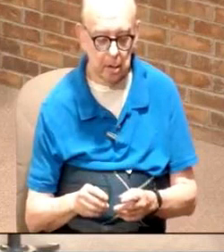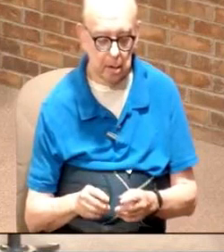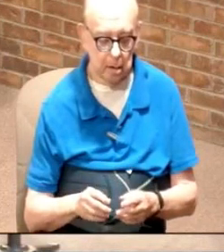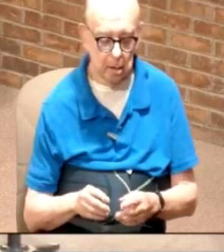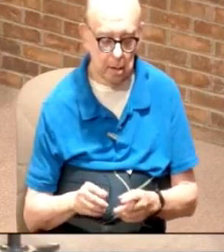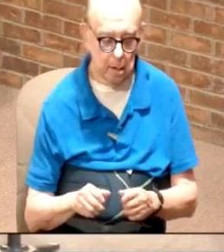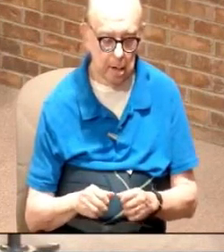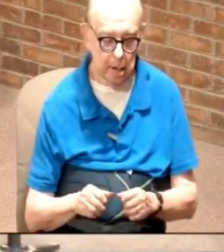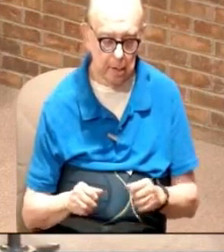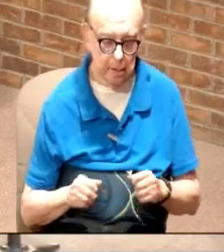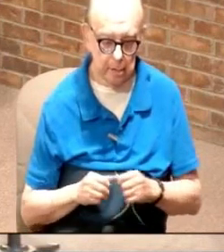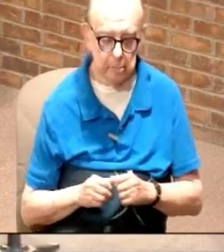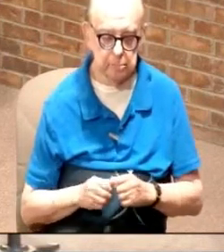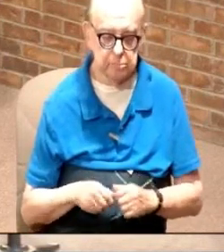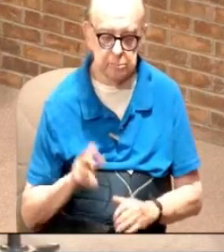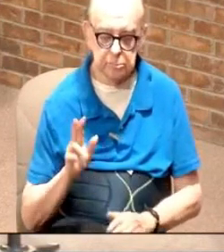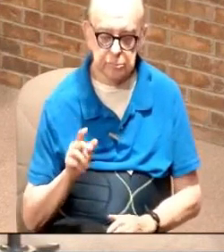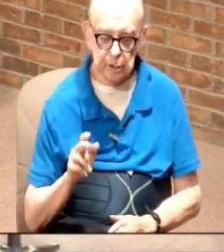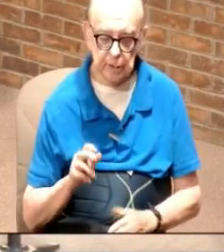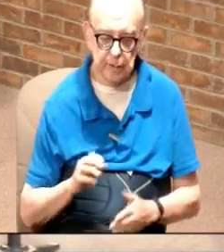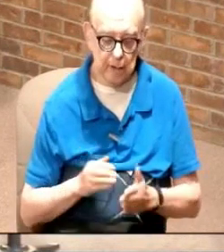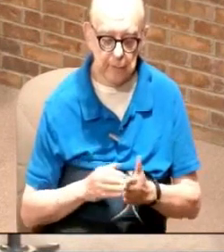25 million dollars